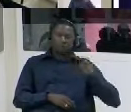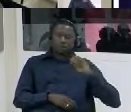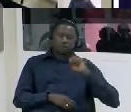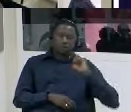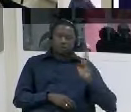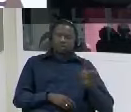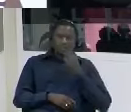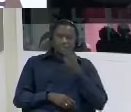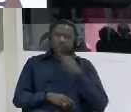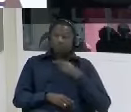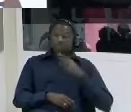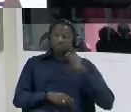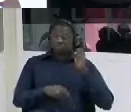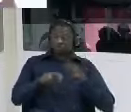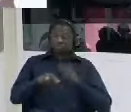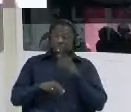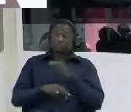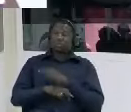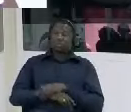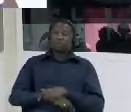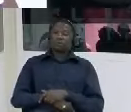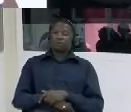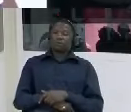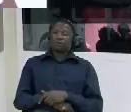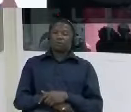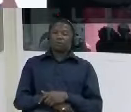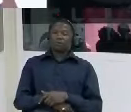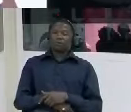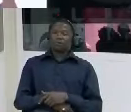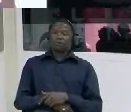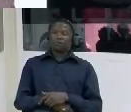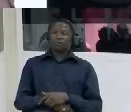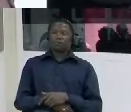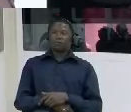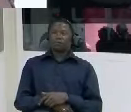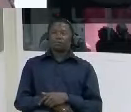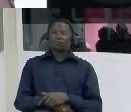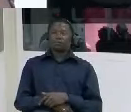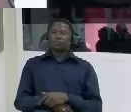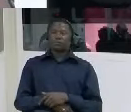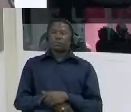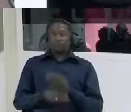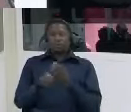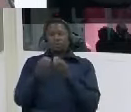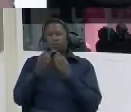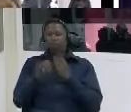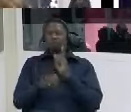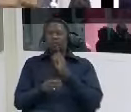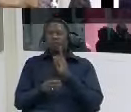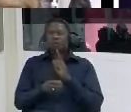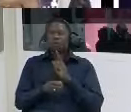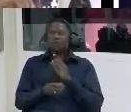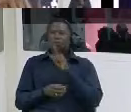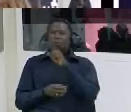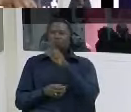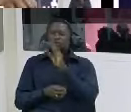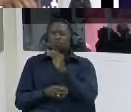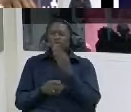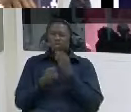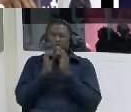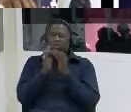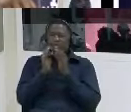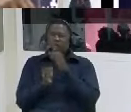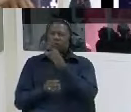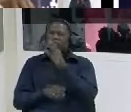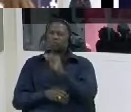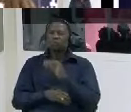can you give us uh the particulars of what you were charged with what offense you were charged with i